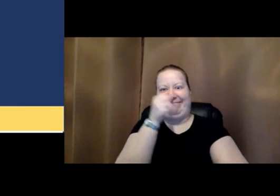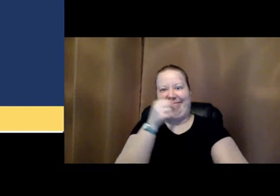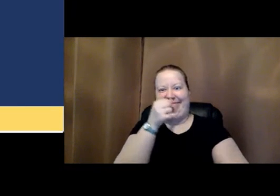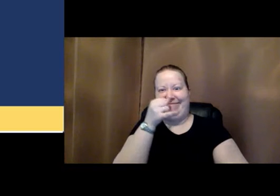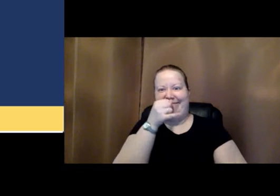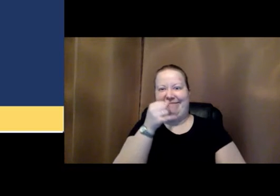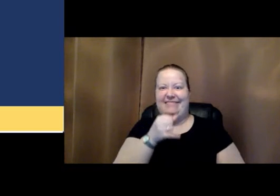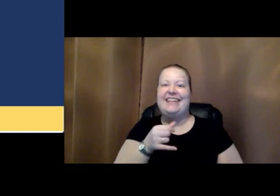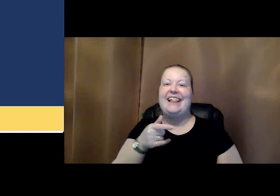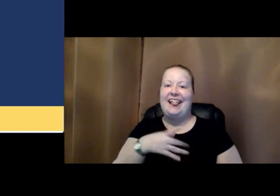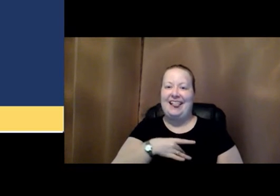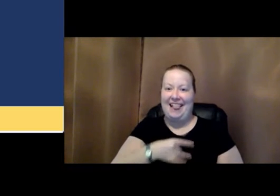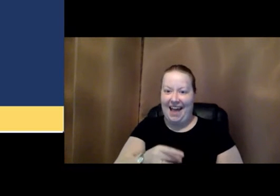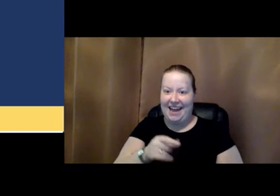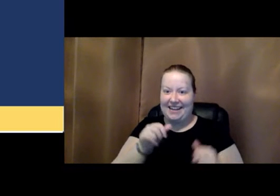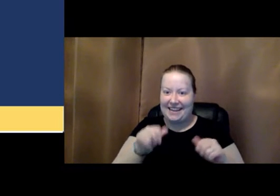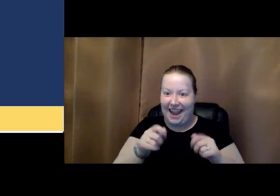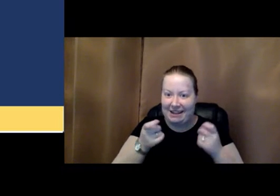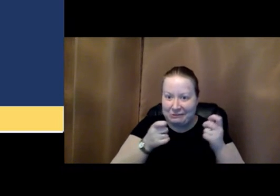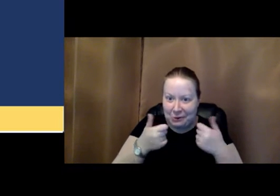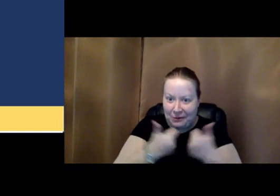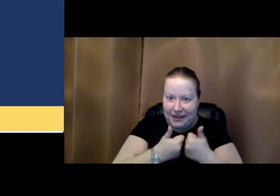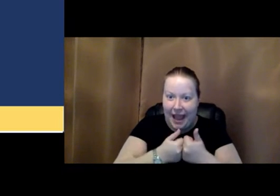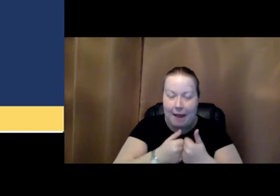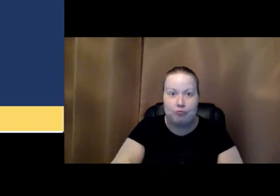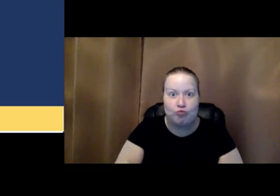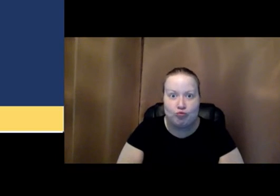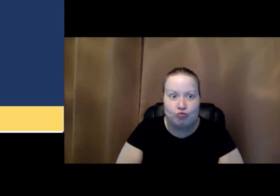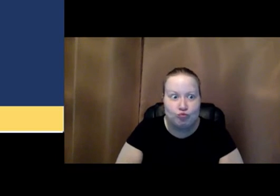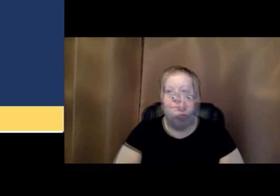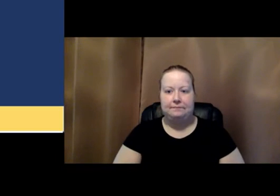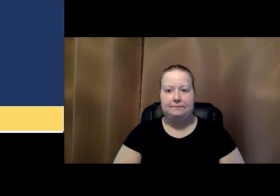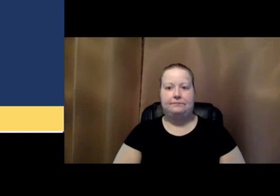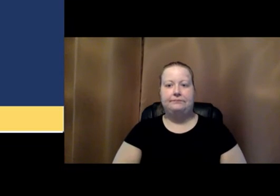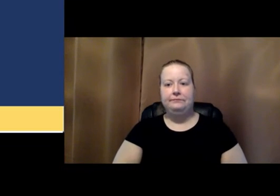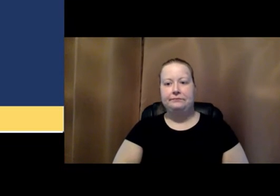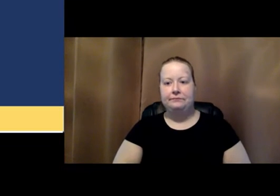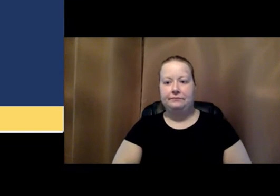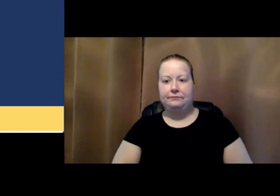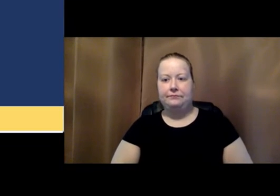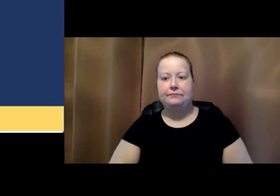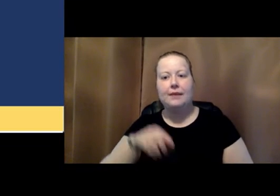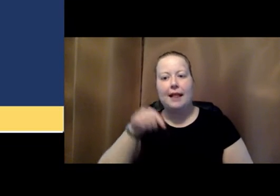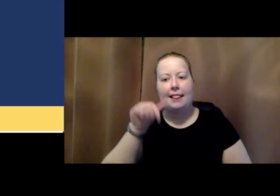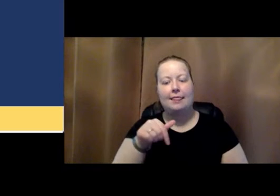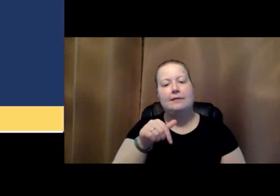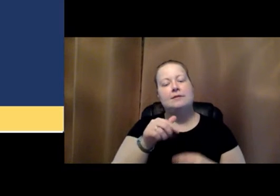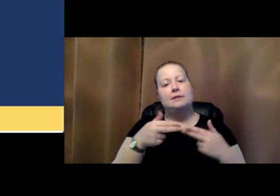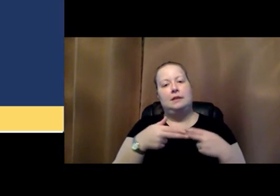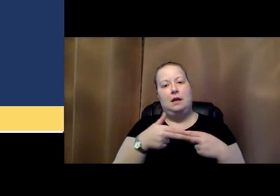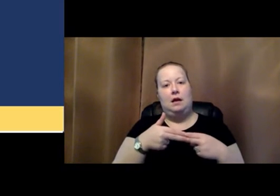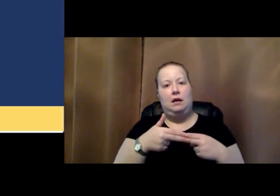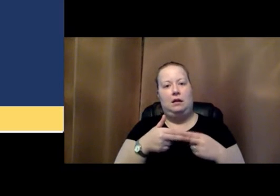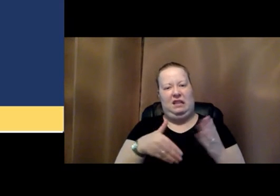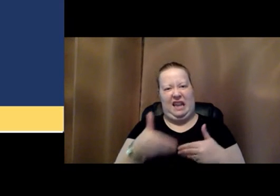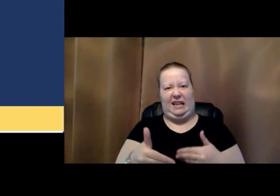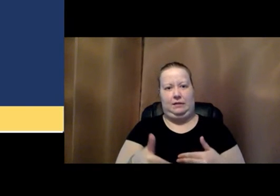can control the games by just using their eyes. This slide, the next slide,